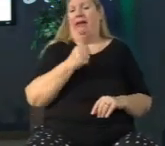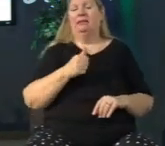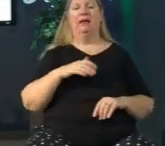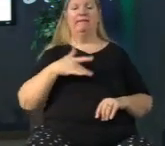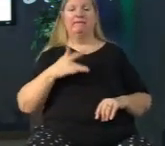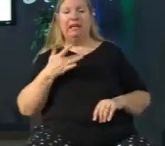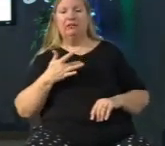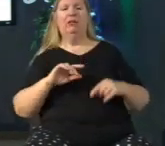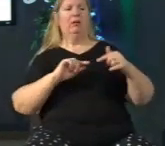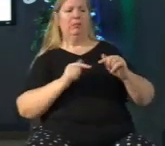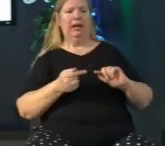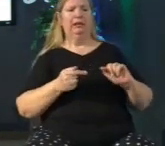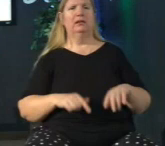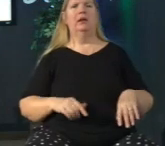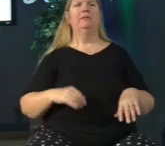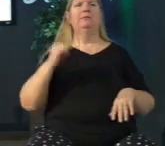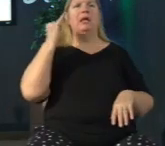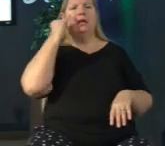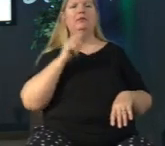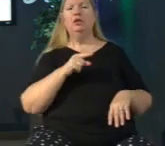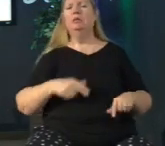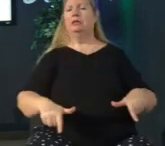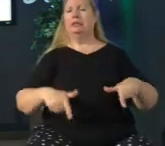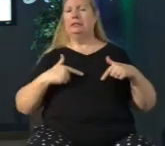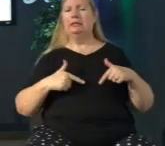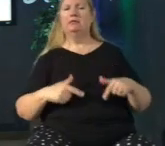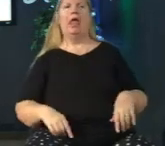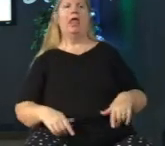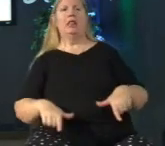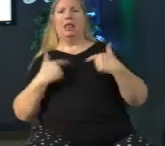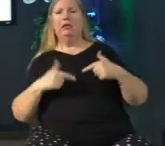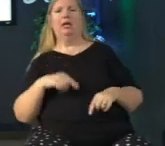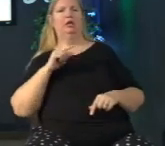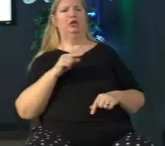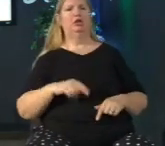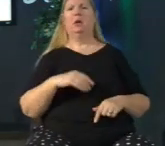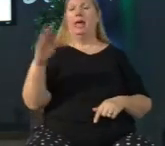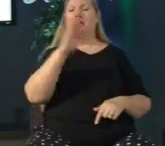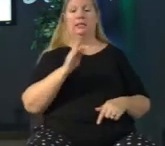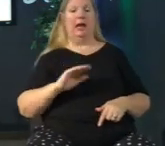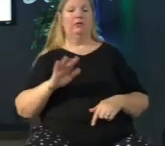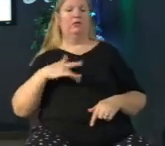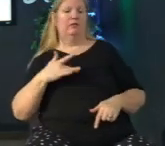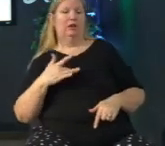can you imagine going through life not feeling physical pain